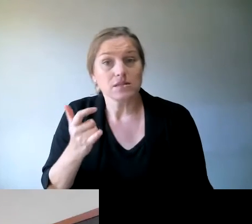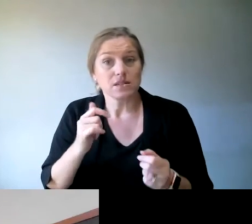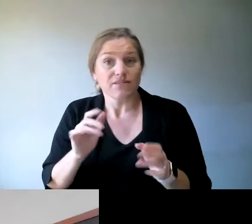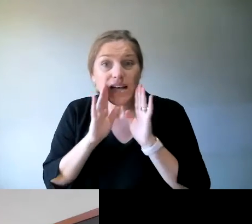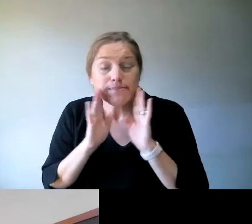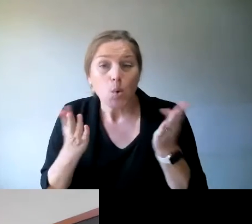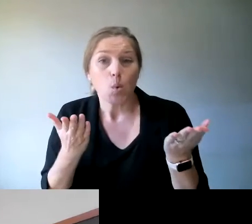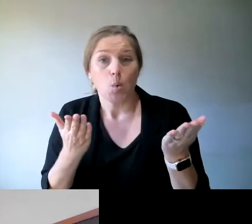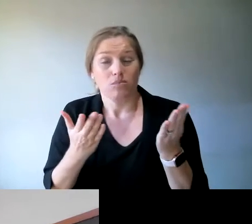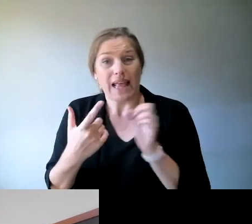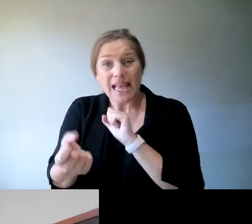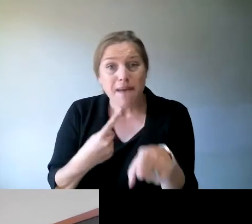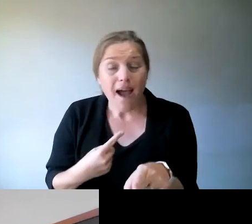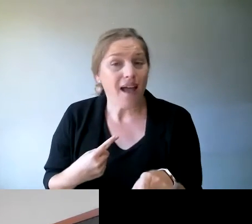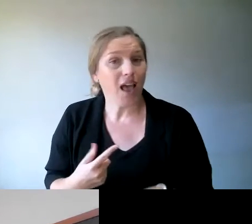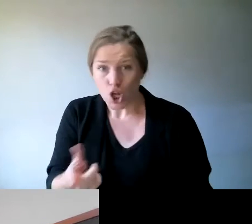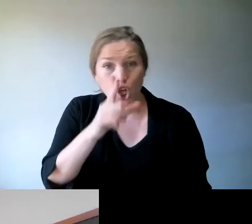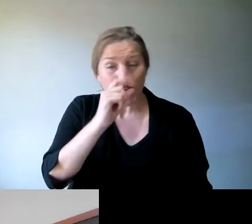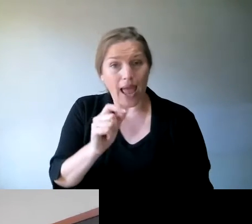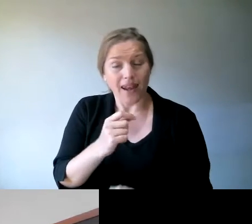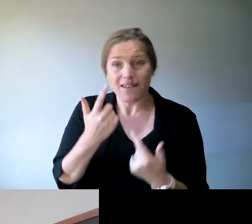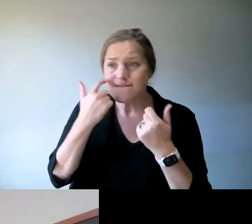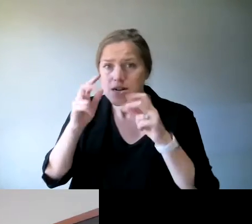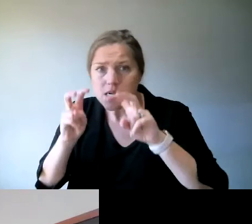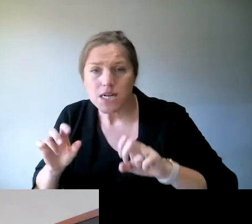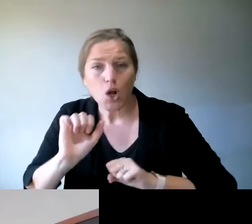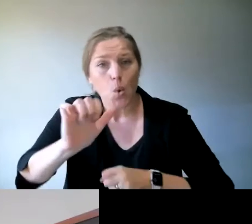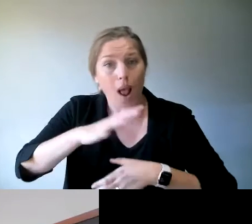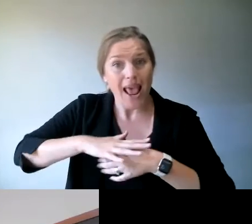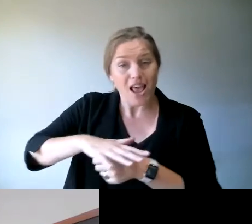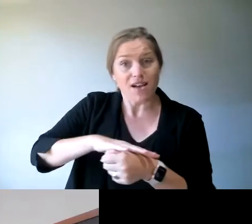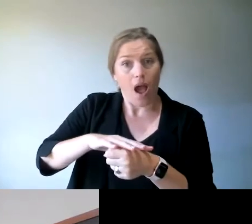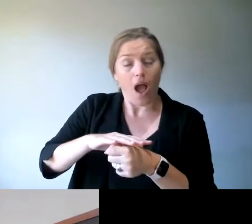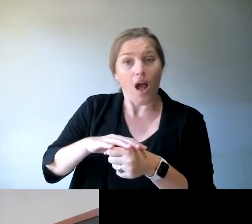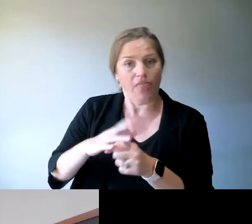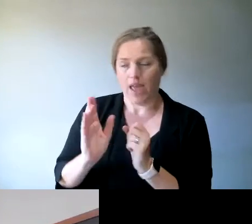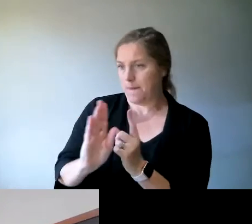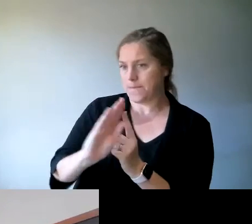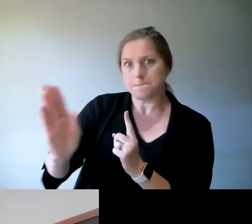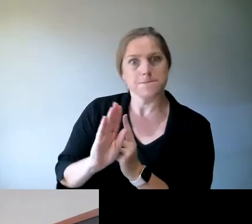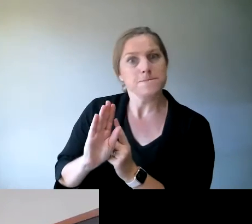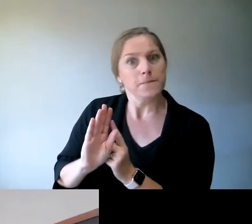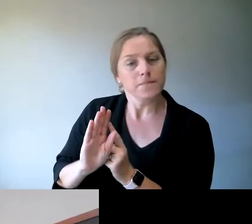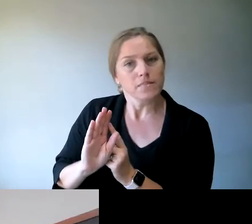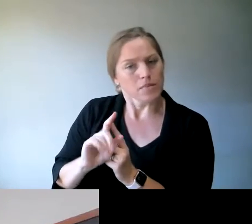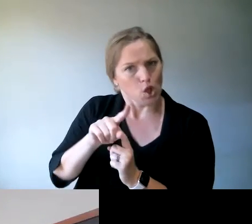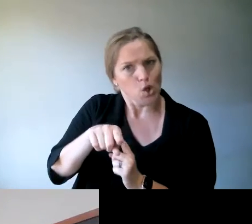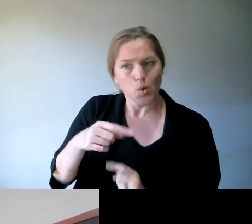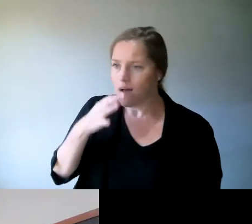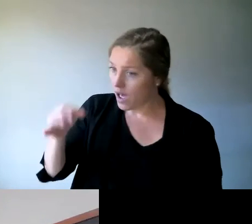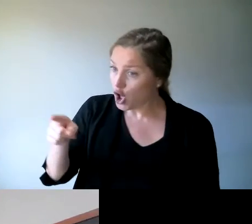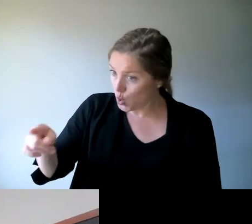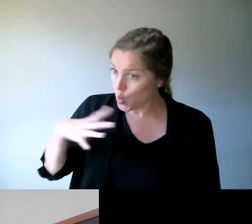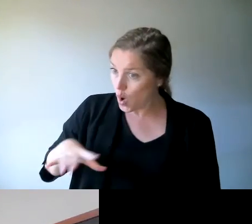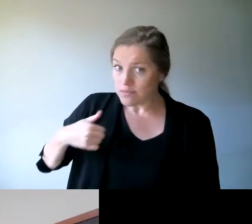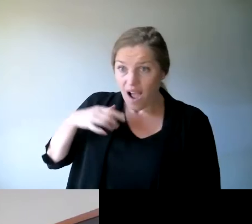So you need to say, well, you know, if you want my vote, you need to address this, you need to promise that you will work hard to